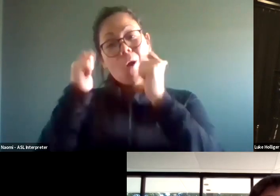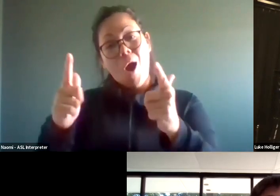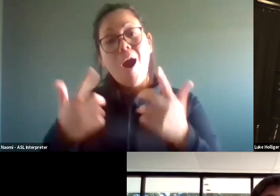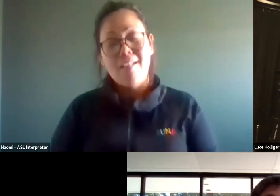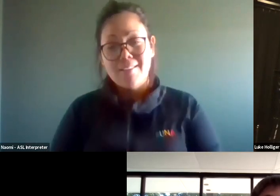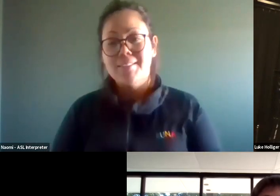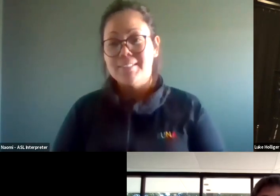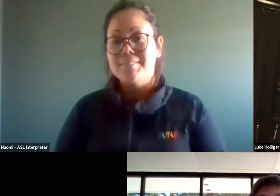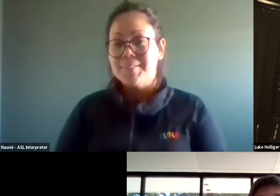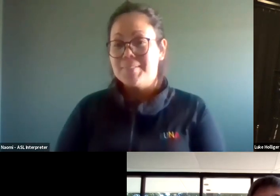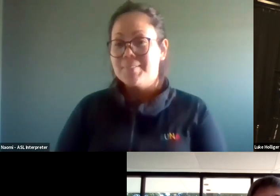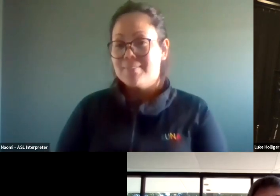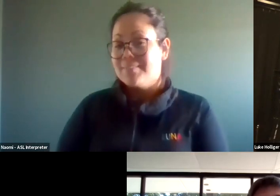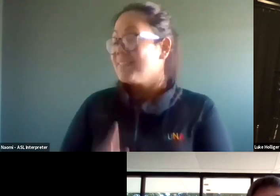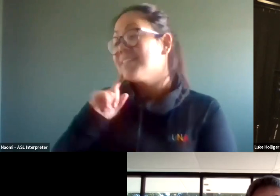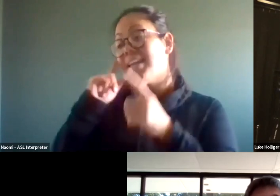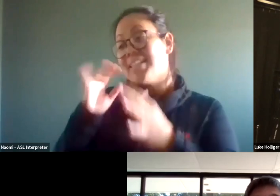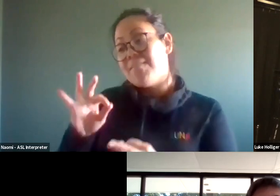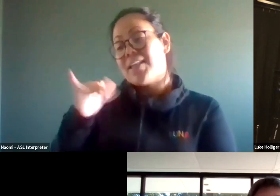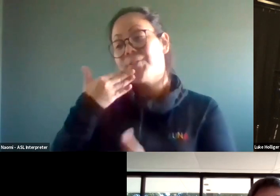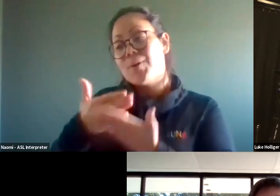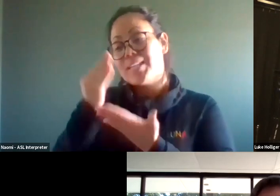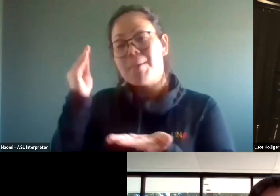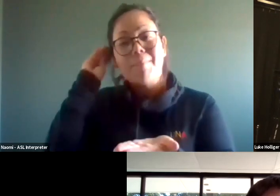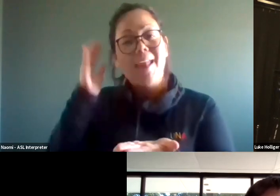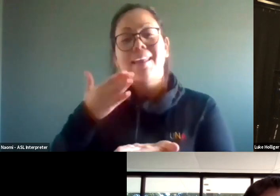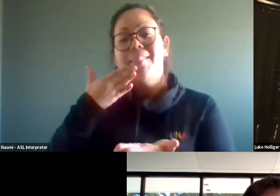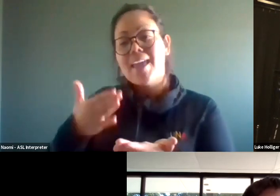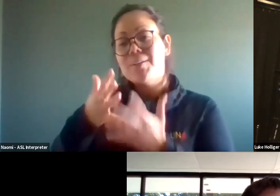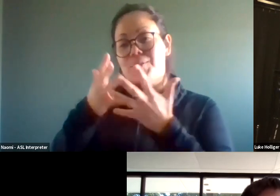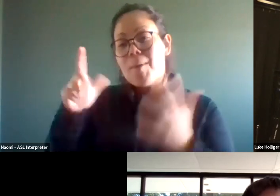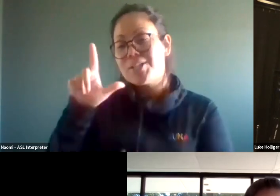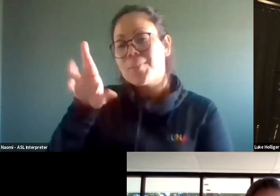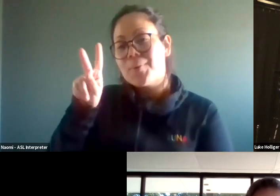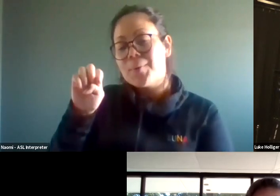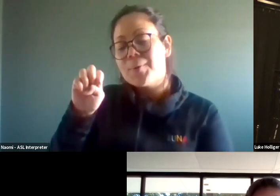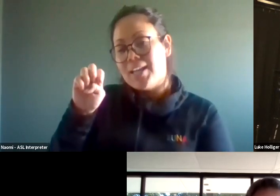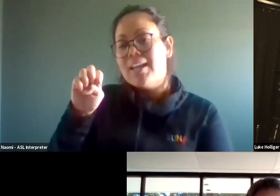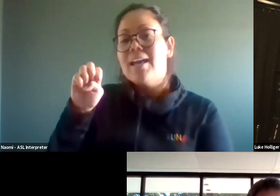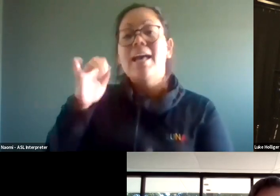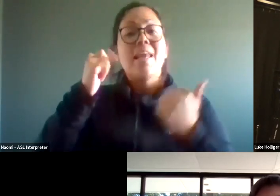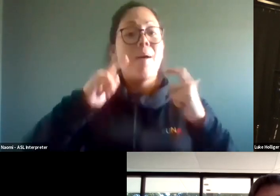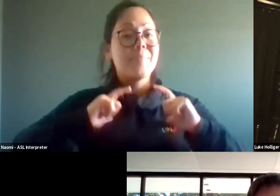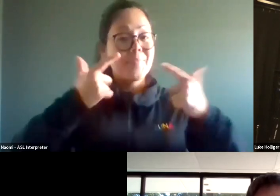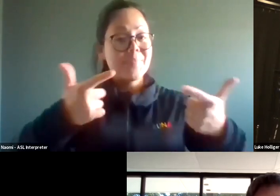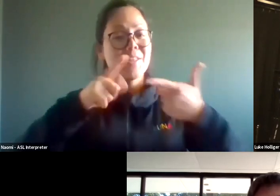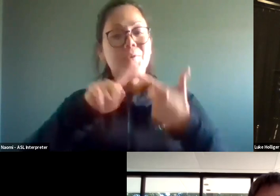That's, uh, definitely good to keep in mind. Thank you so much, Luke. And to pass back to Stephanie.